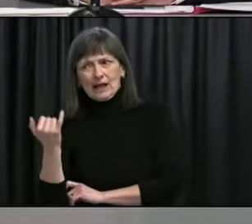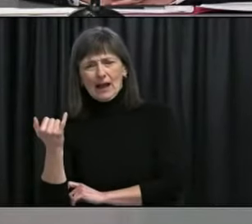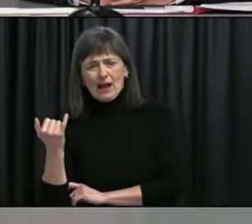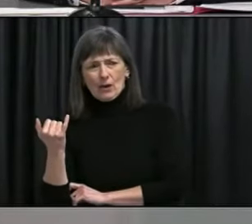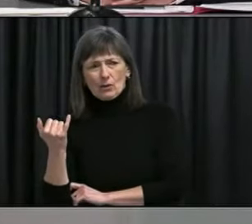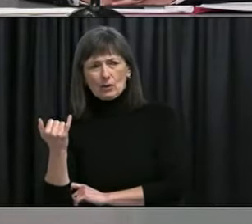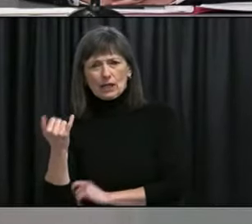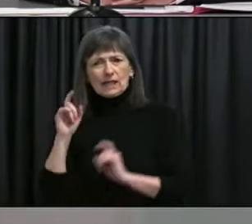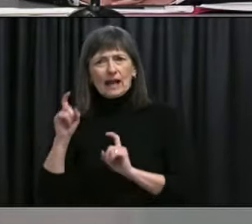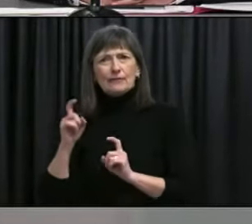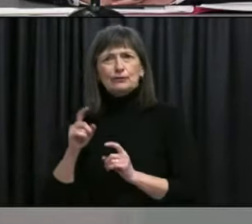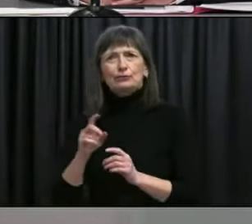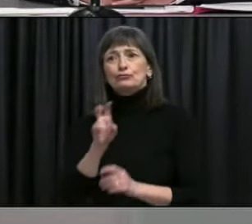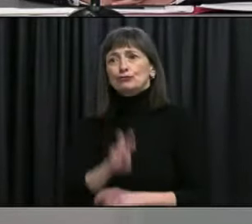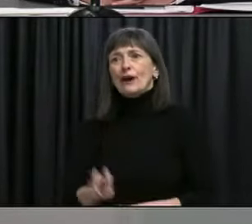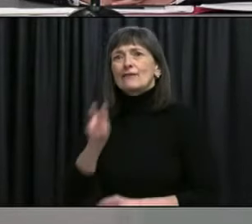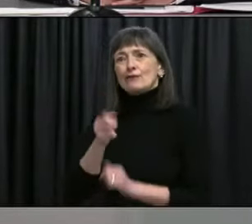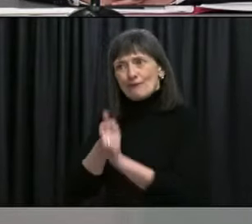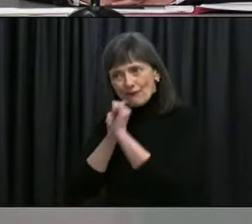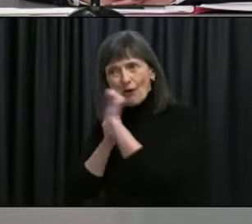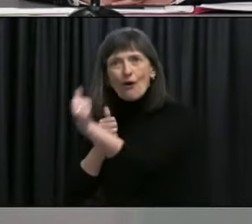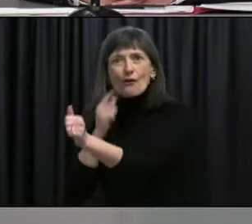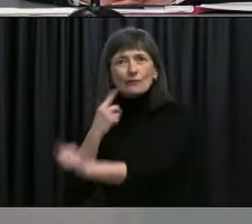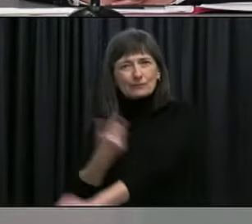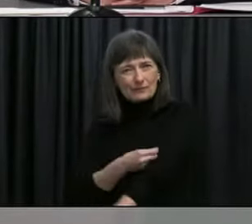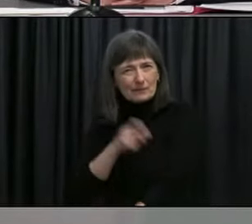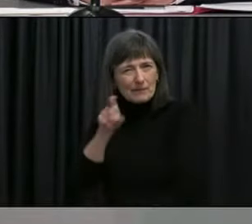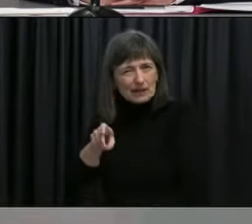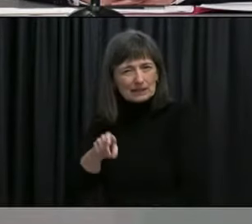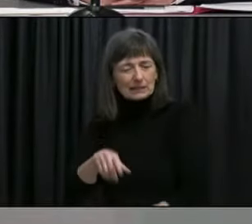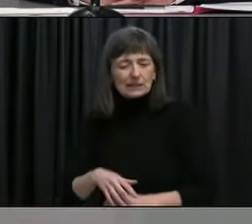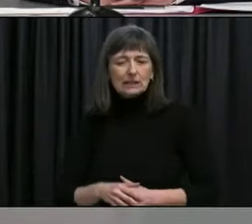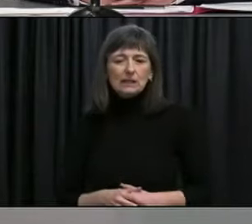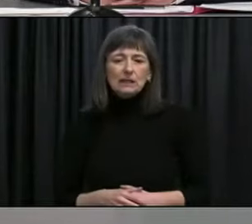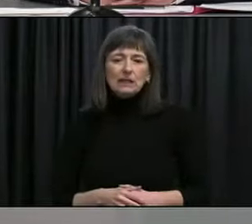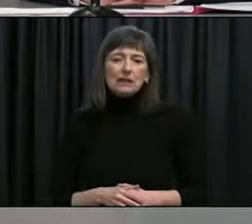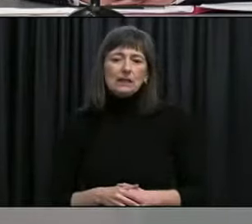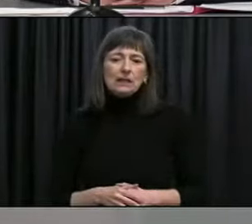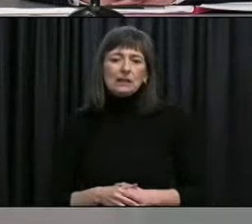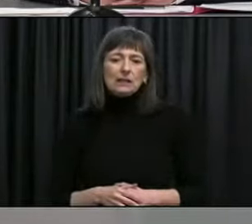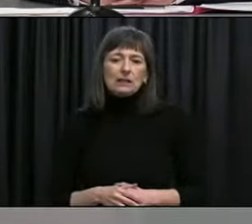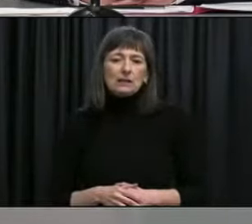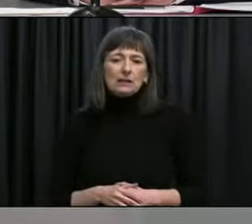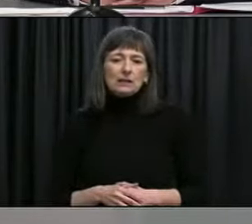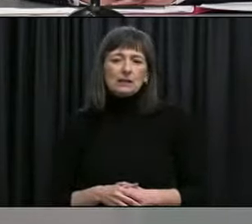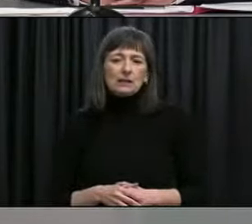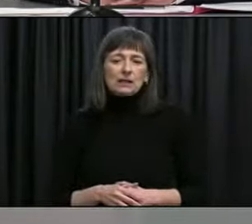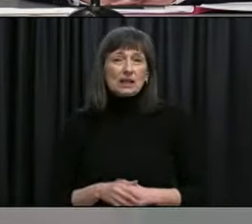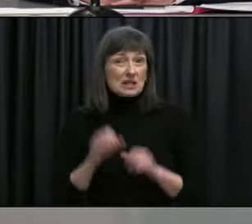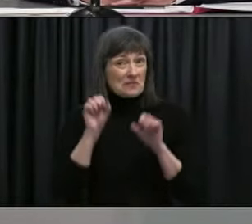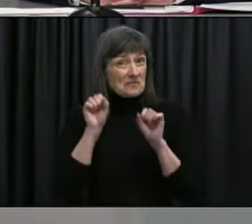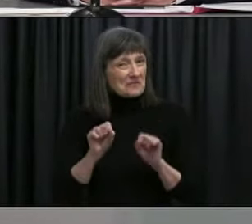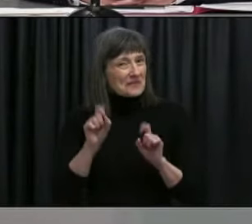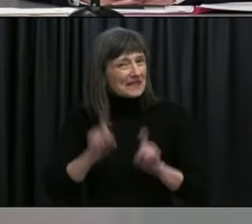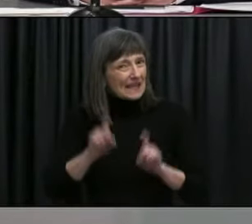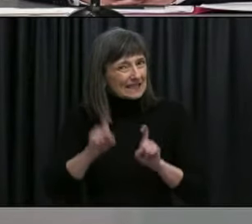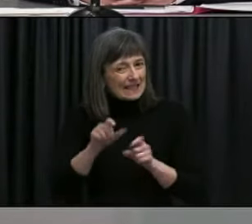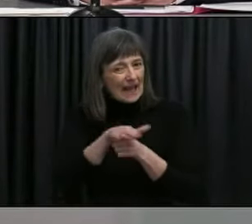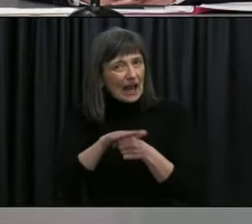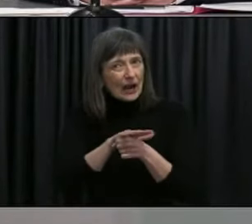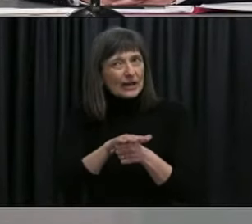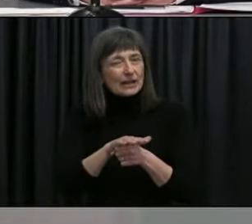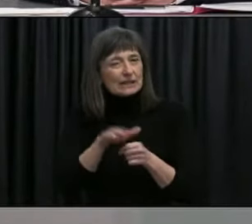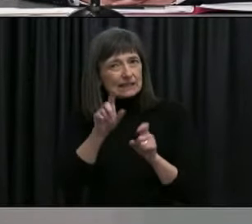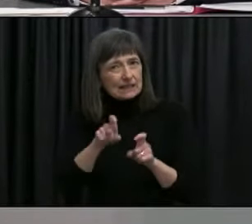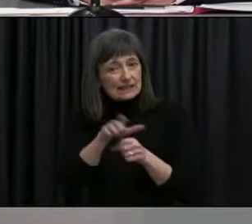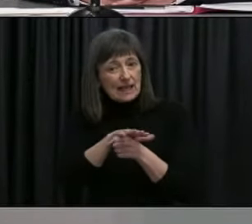um away from the community their fear is that the testing site is going to close permanently and move to gander i'm wondering if this is